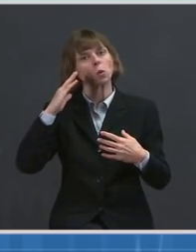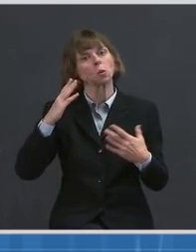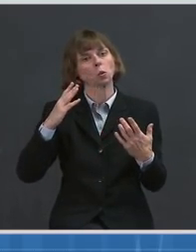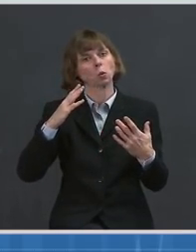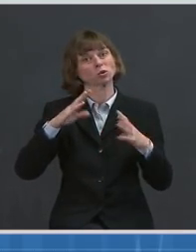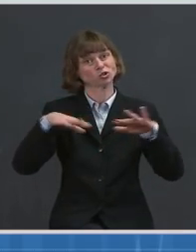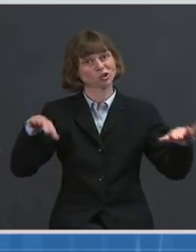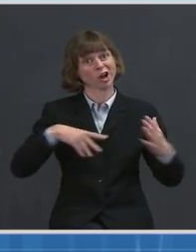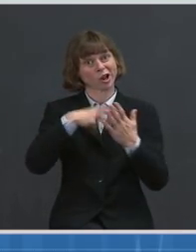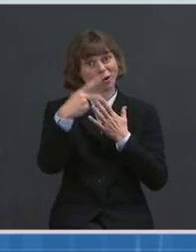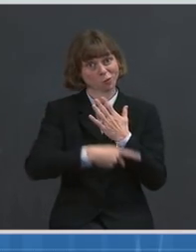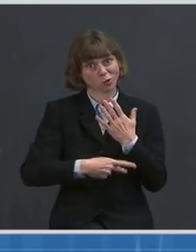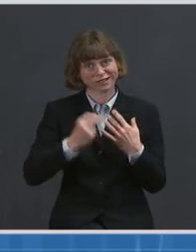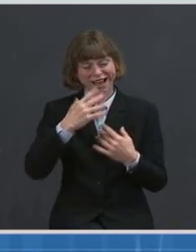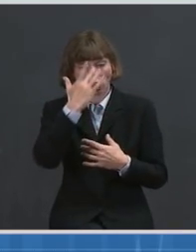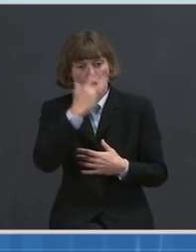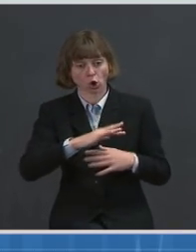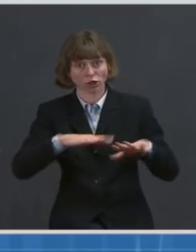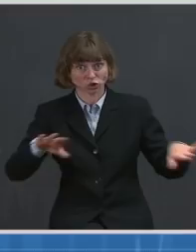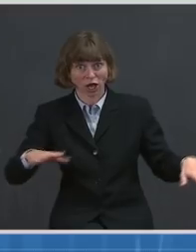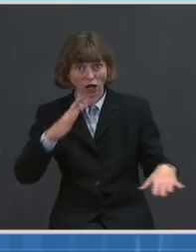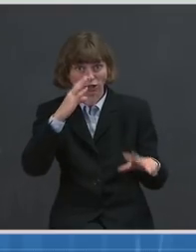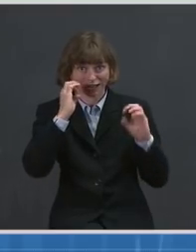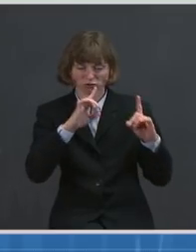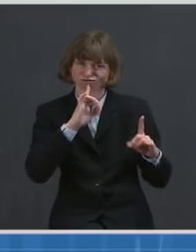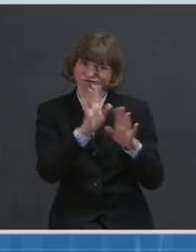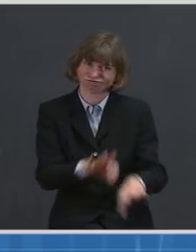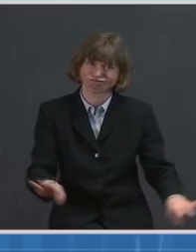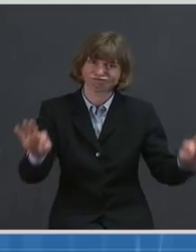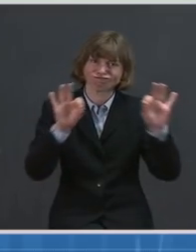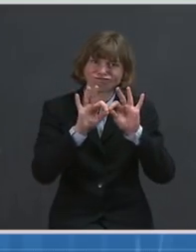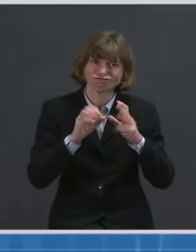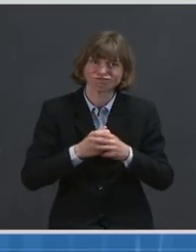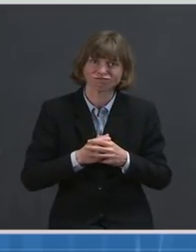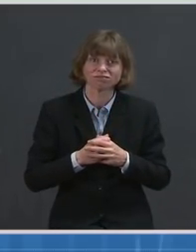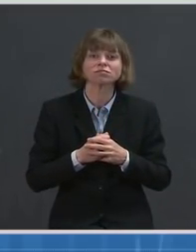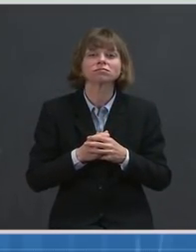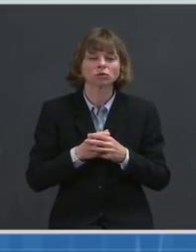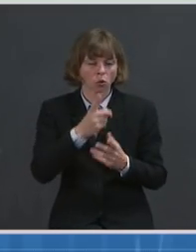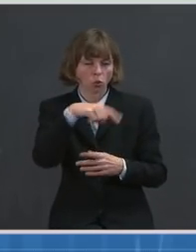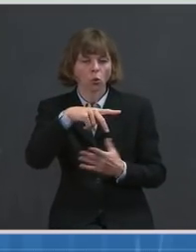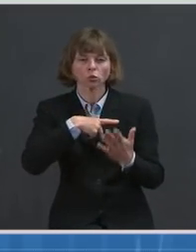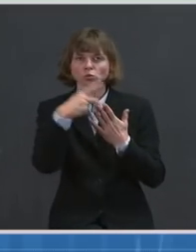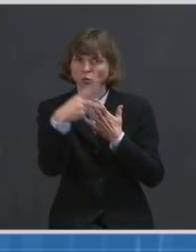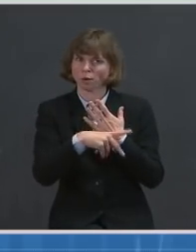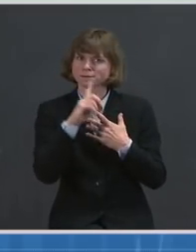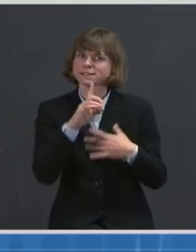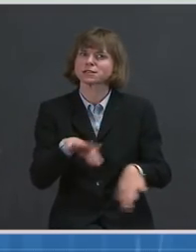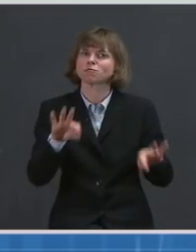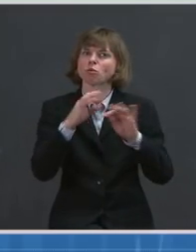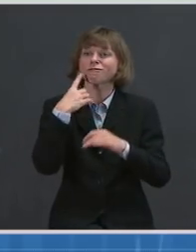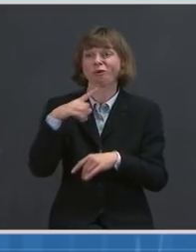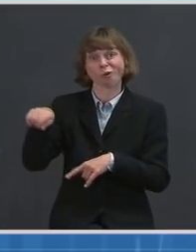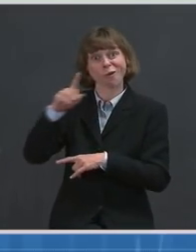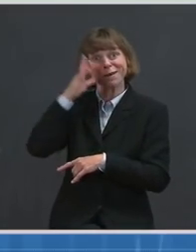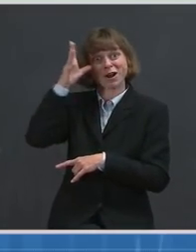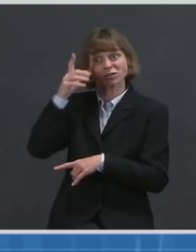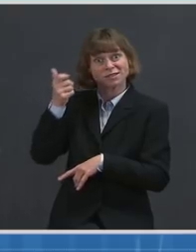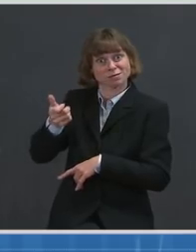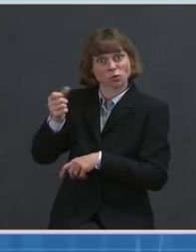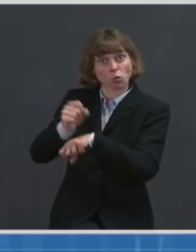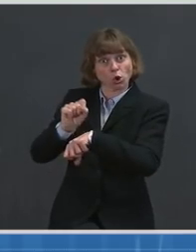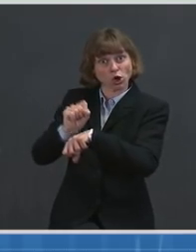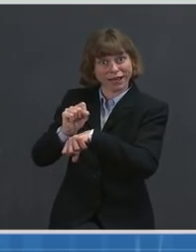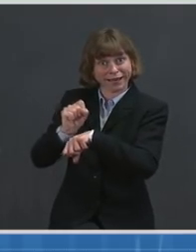essential to healthy childhood development. The services these programs offer are important for working parents and provide a